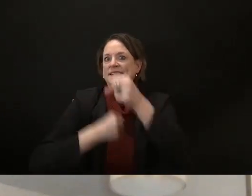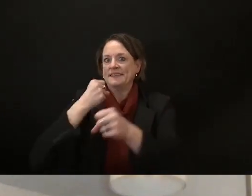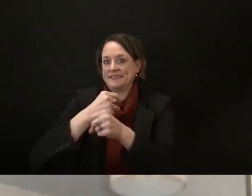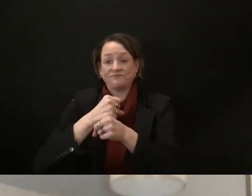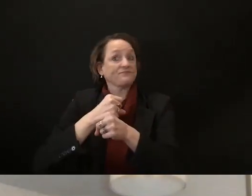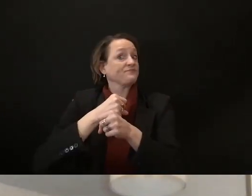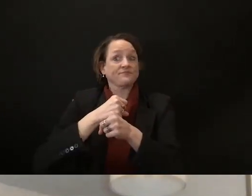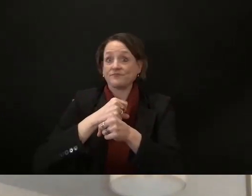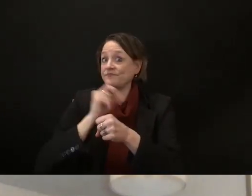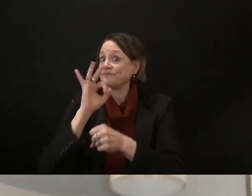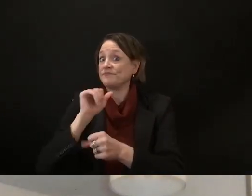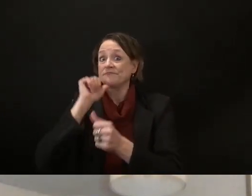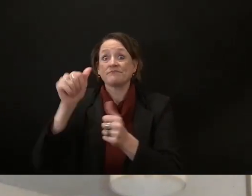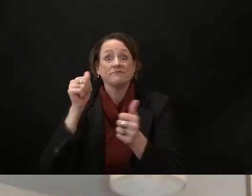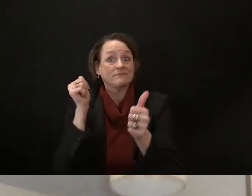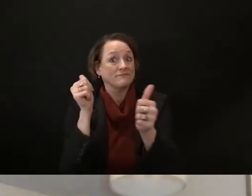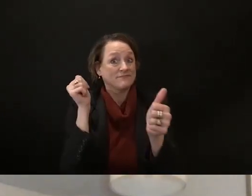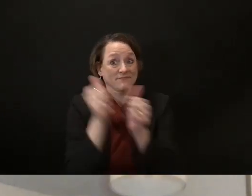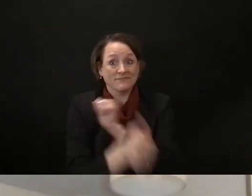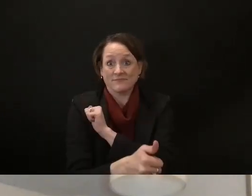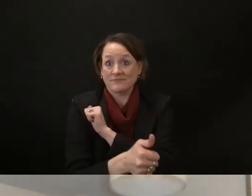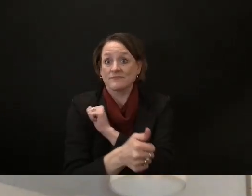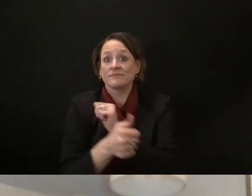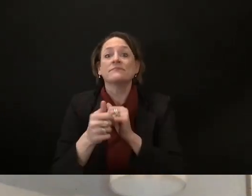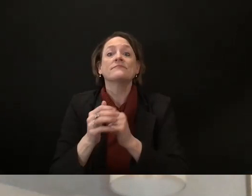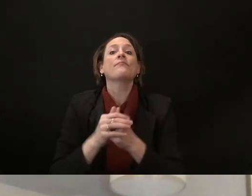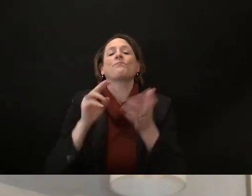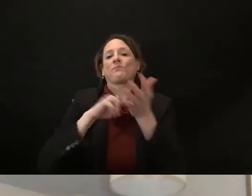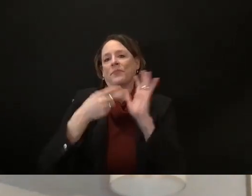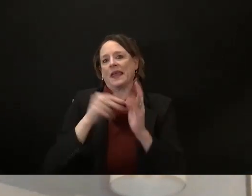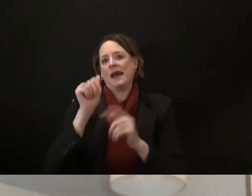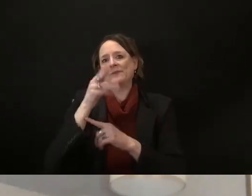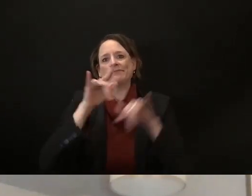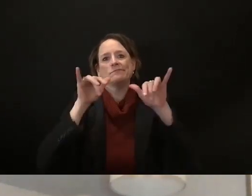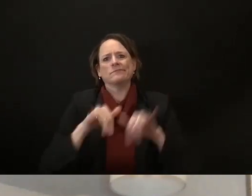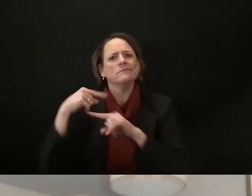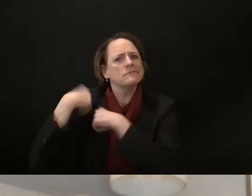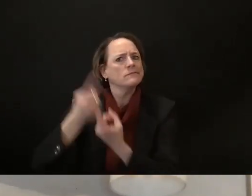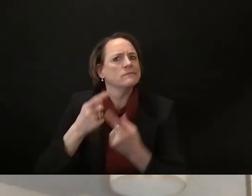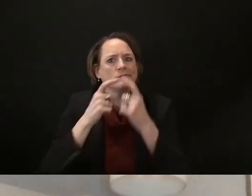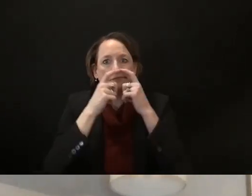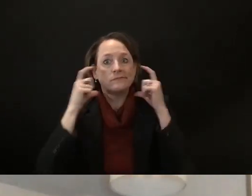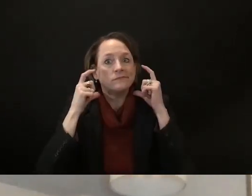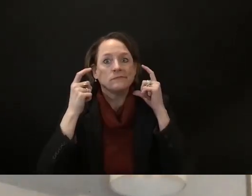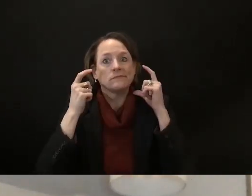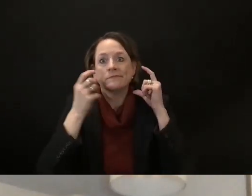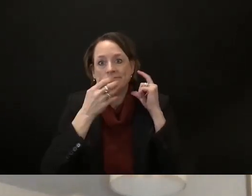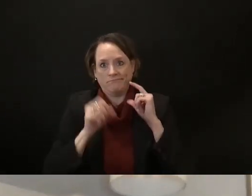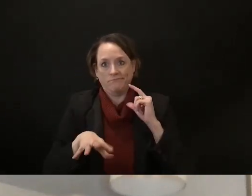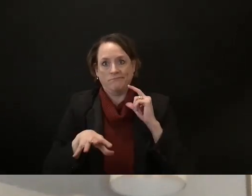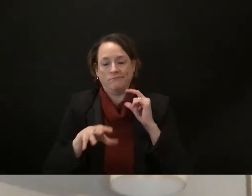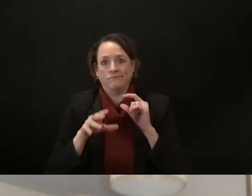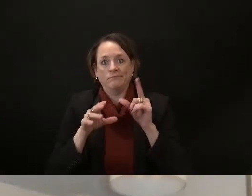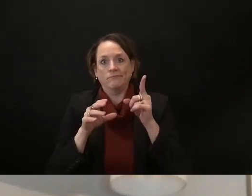continuation of the last budget so it's not like the federal government where the the state would then shut down so if it doesn't pass by the the deadline